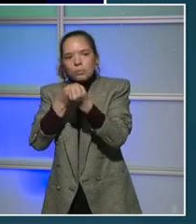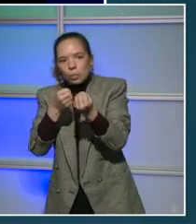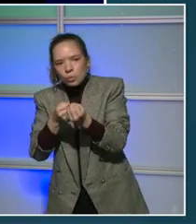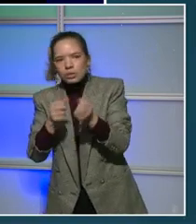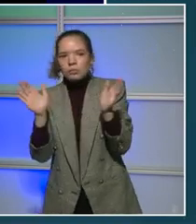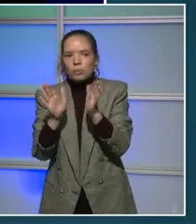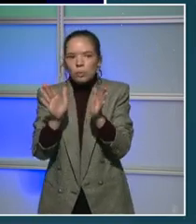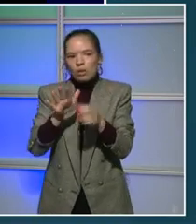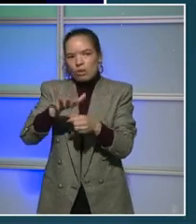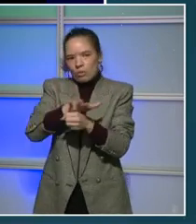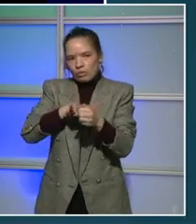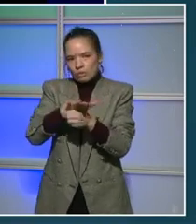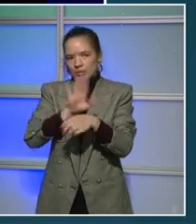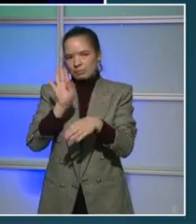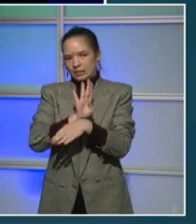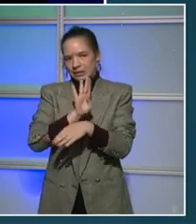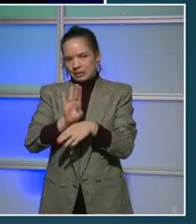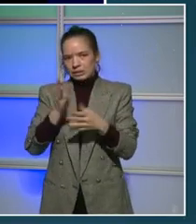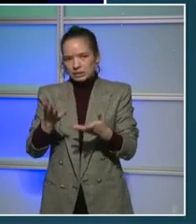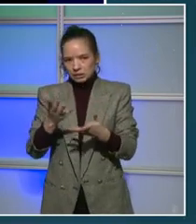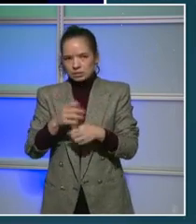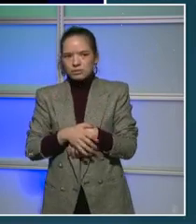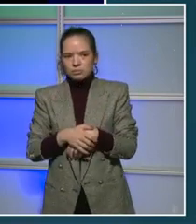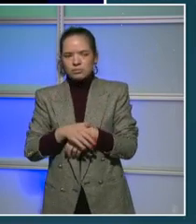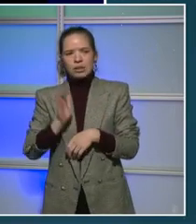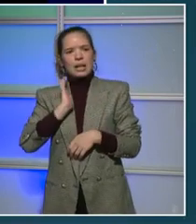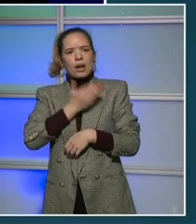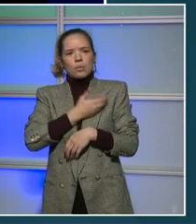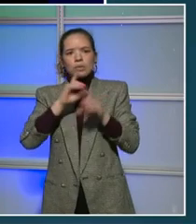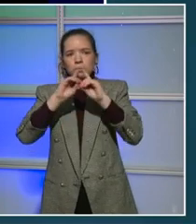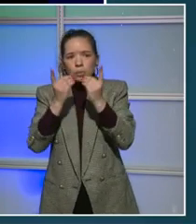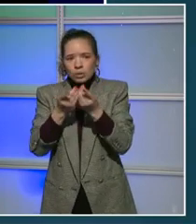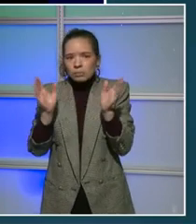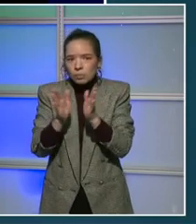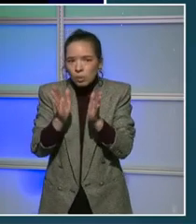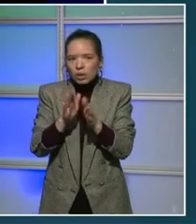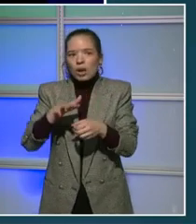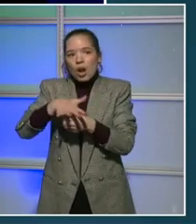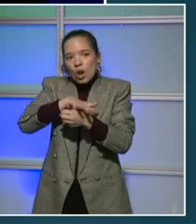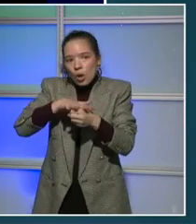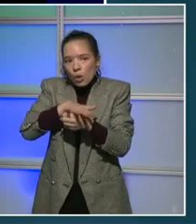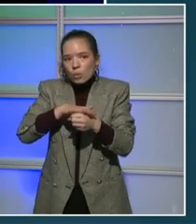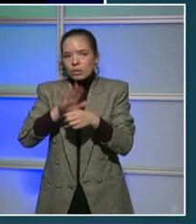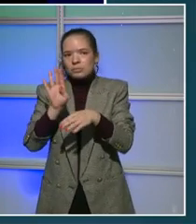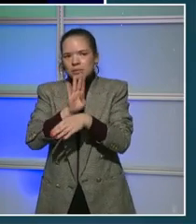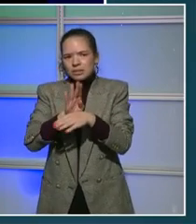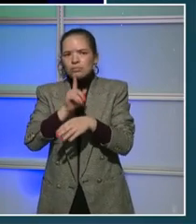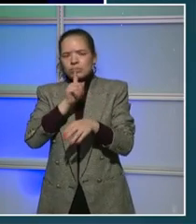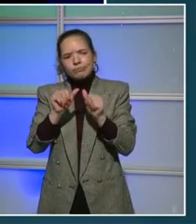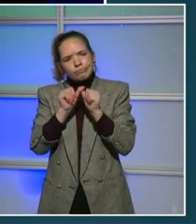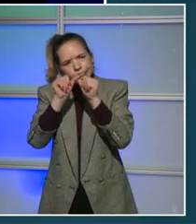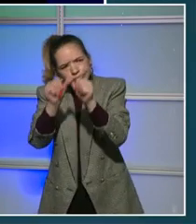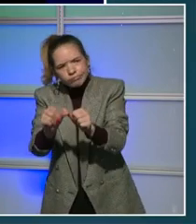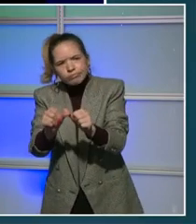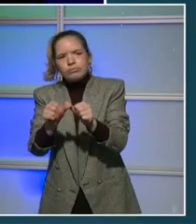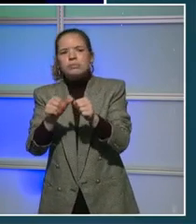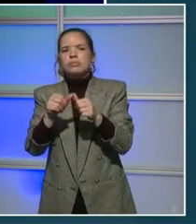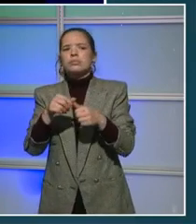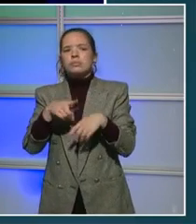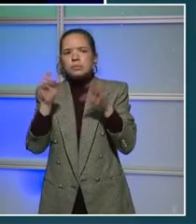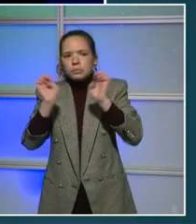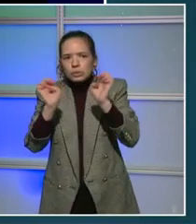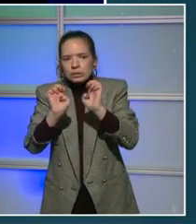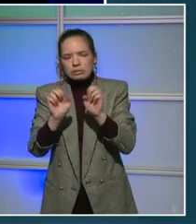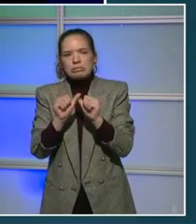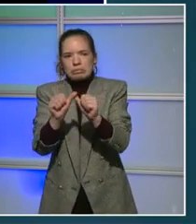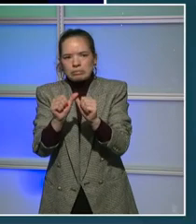Falchicchio and the Department of Small and Local Businesses will continue to make sure we have emergency relief funds. And